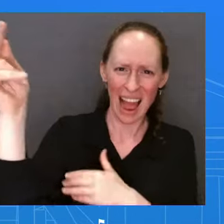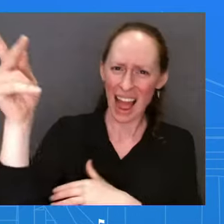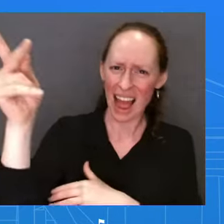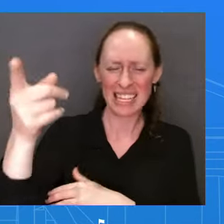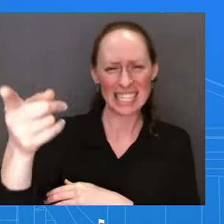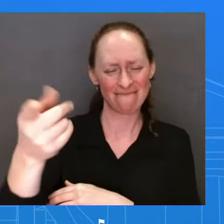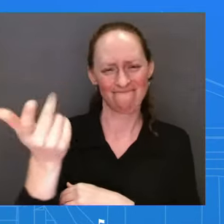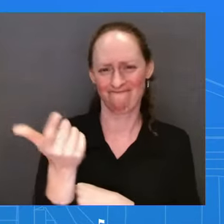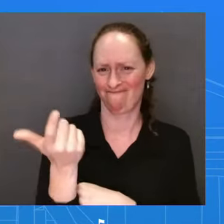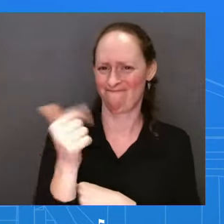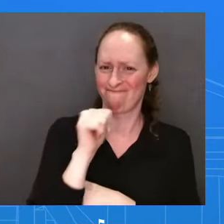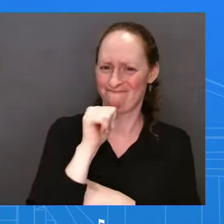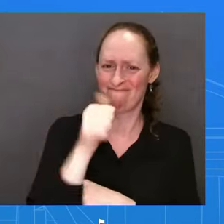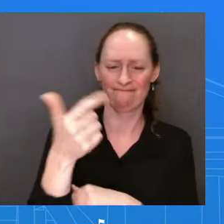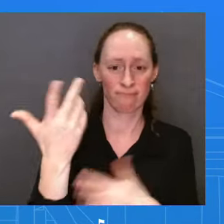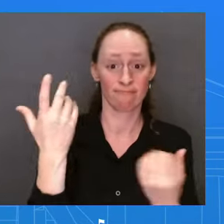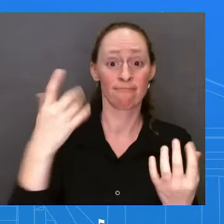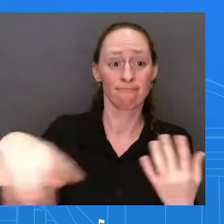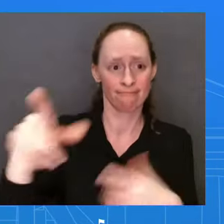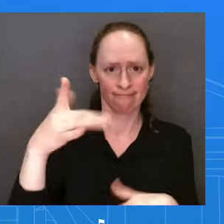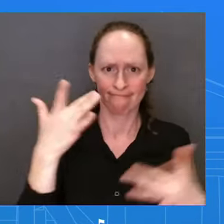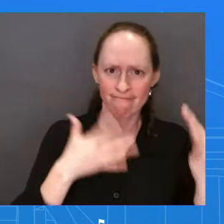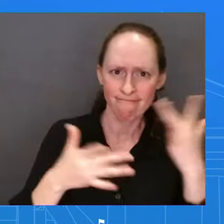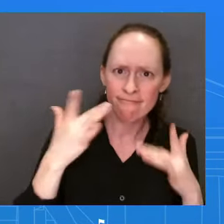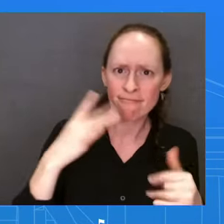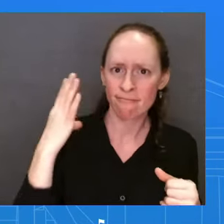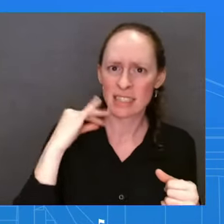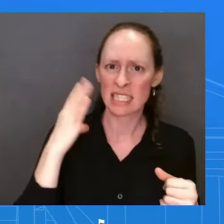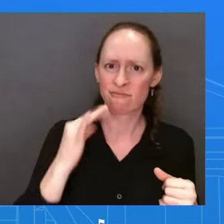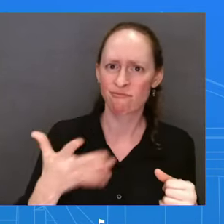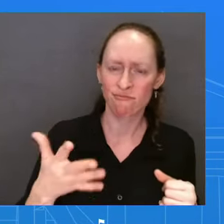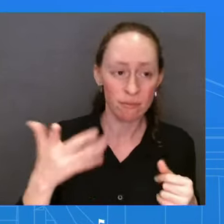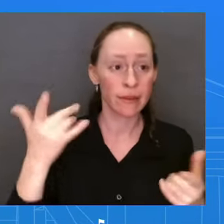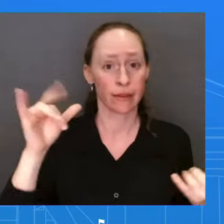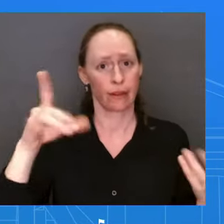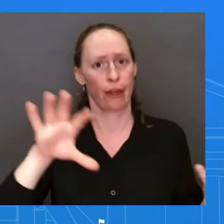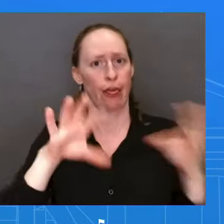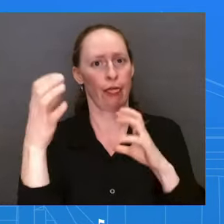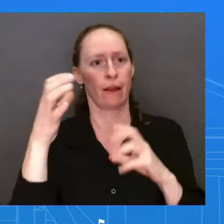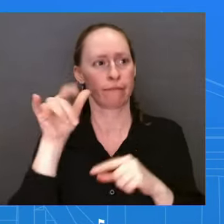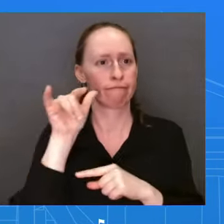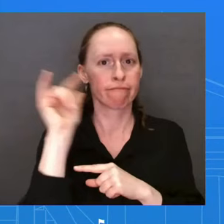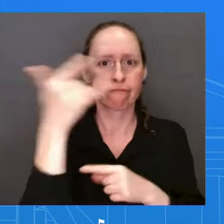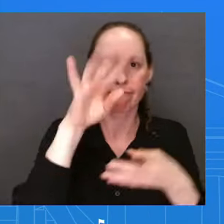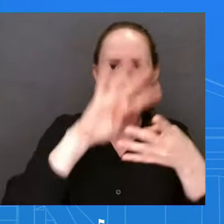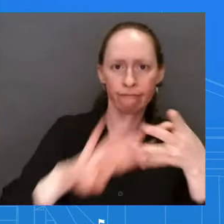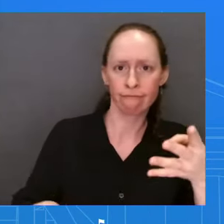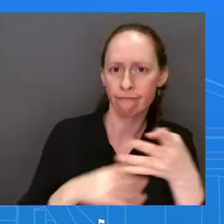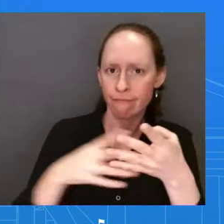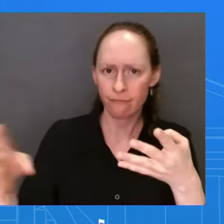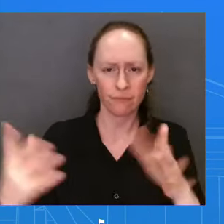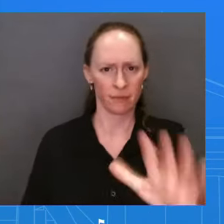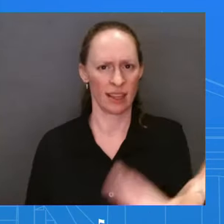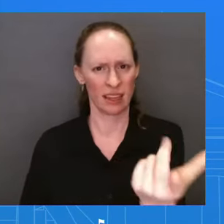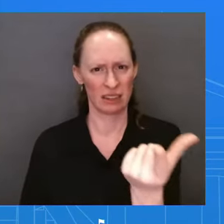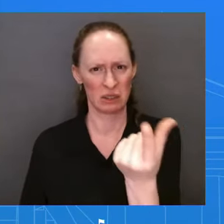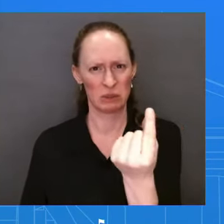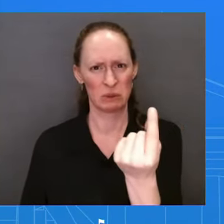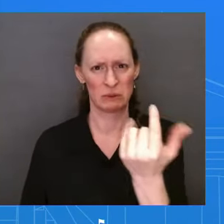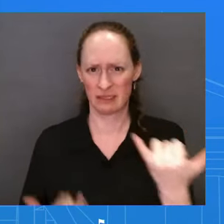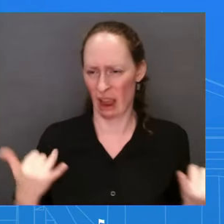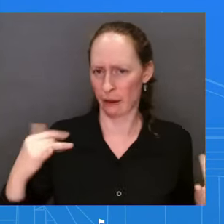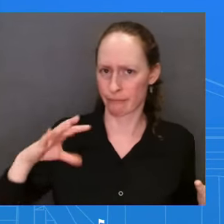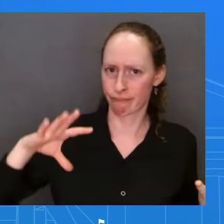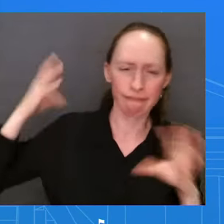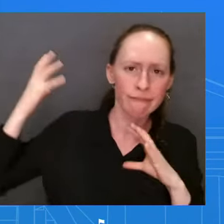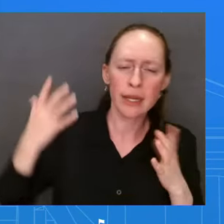there any steps, you know, emergency steps, priority steps, that can be taken to manage some of this chaos out there? Well, I think, look, across the country, over